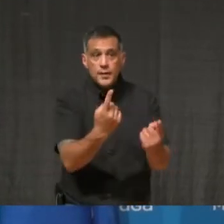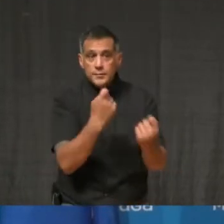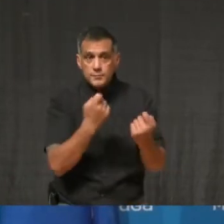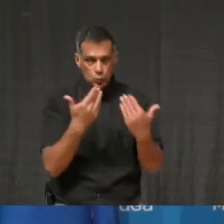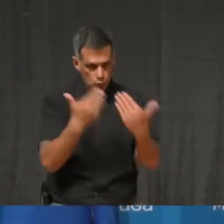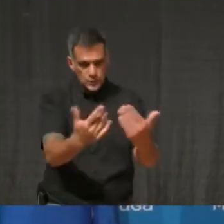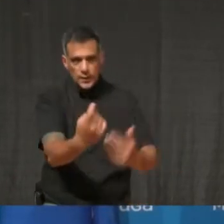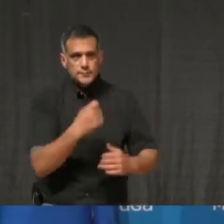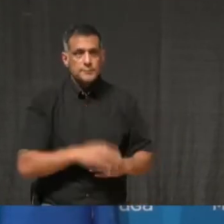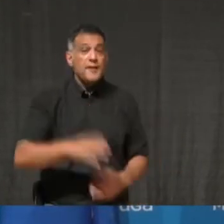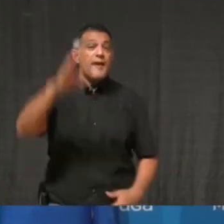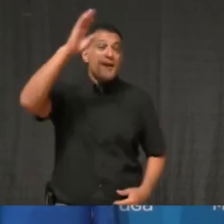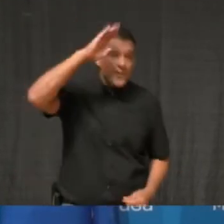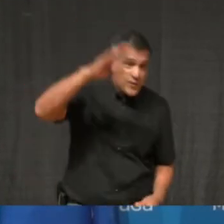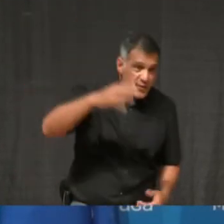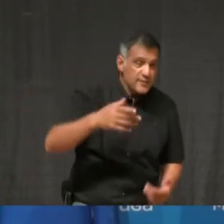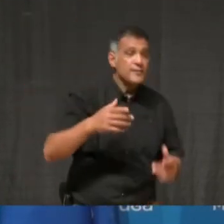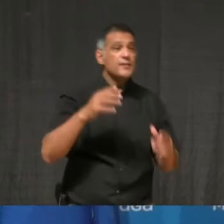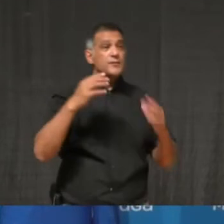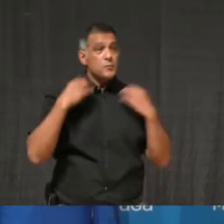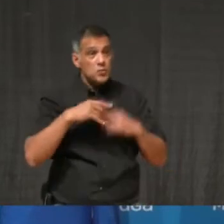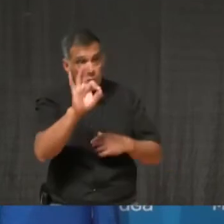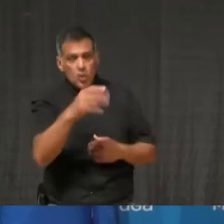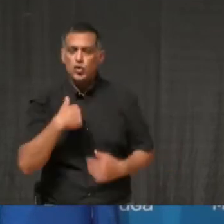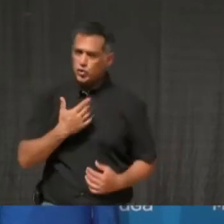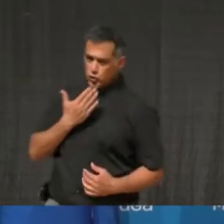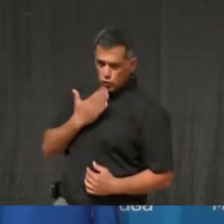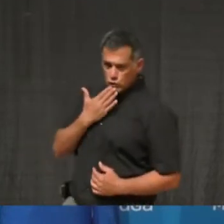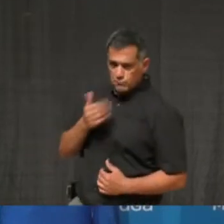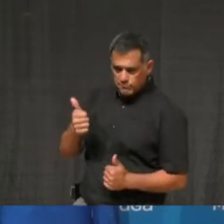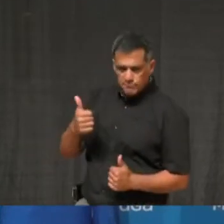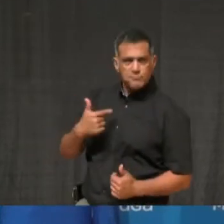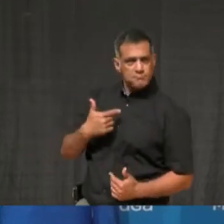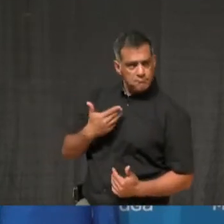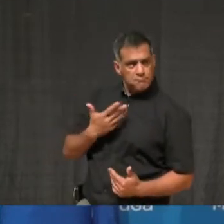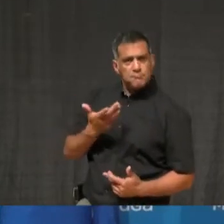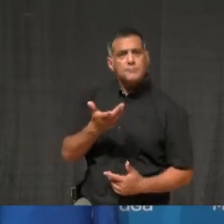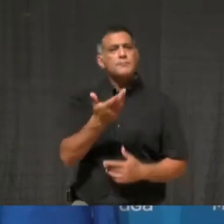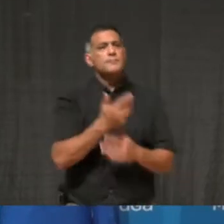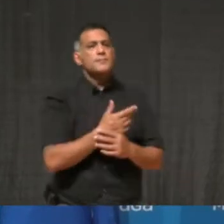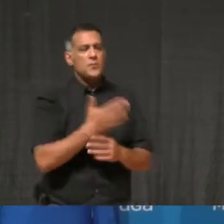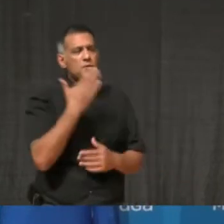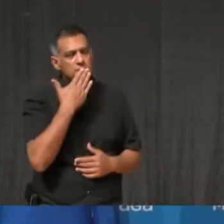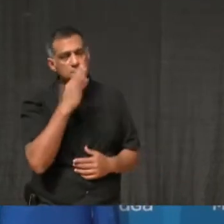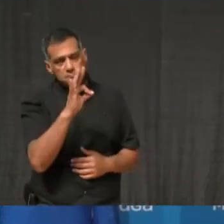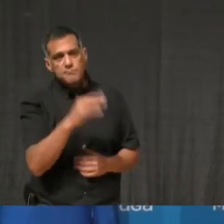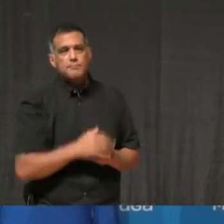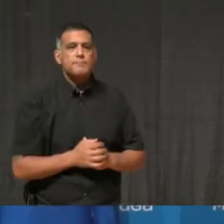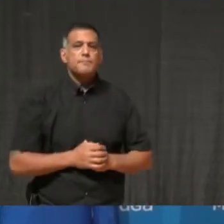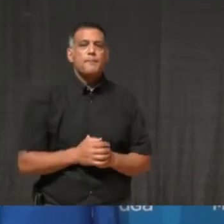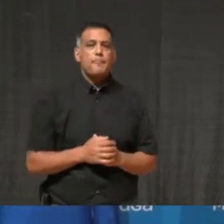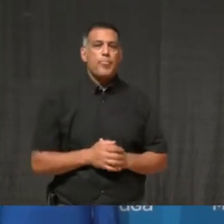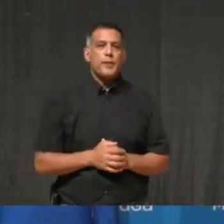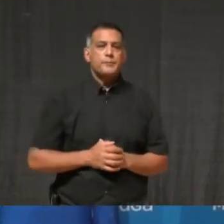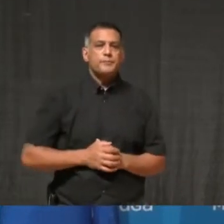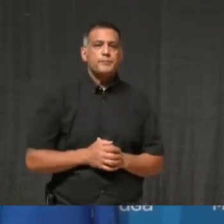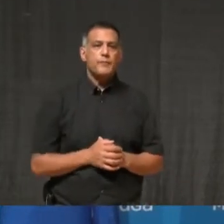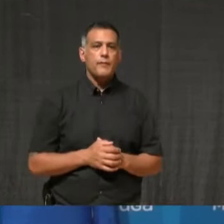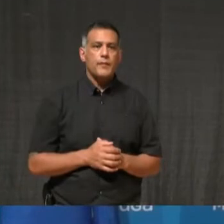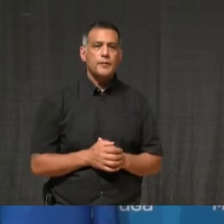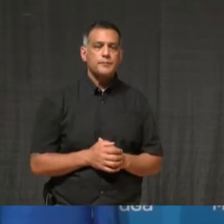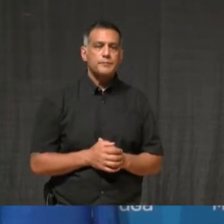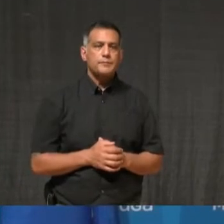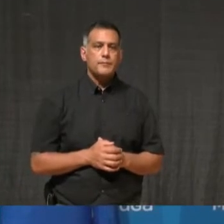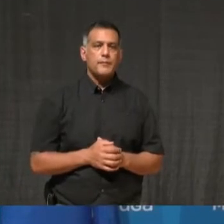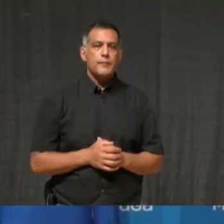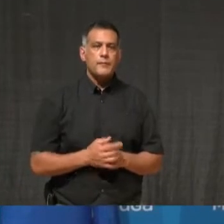Hi, Mayor Crombie, how are you? I'm very well. How about you, Steve? I'm good, thanks. Just echoing, rather